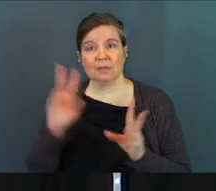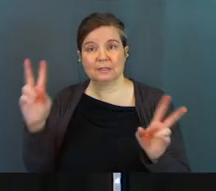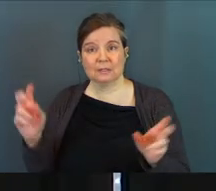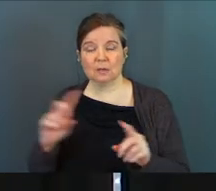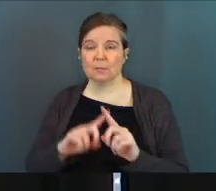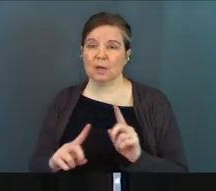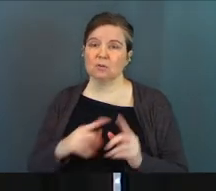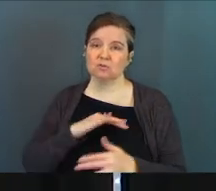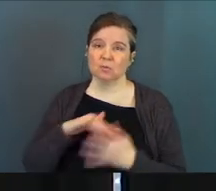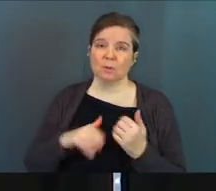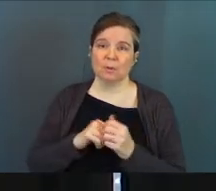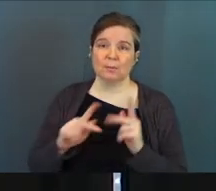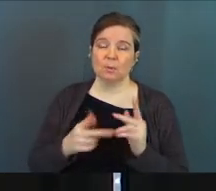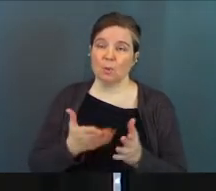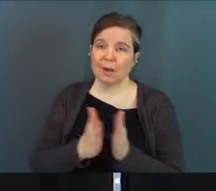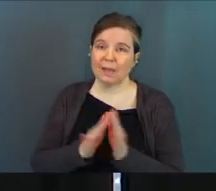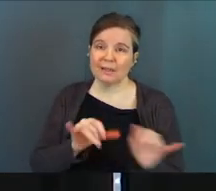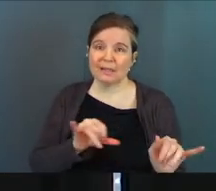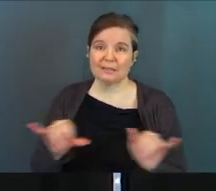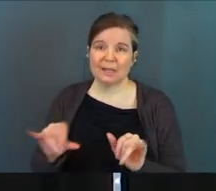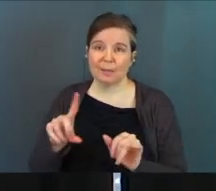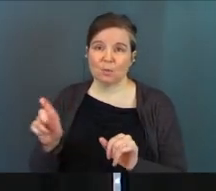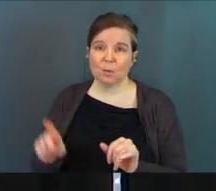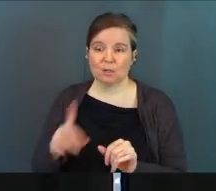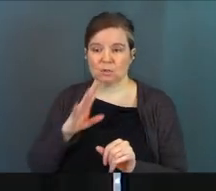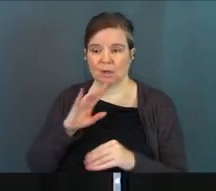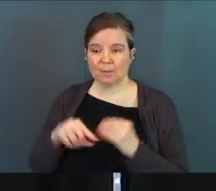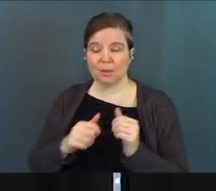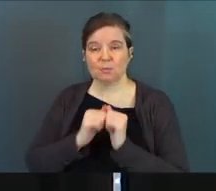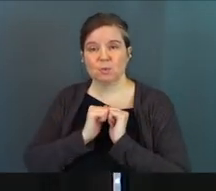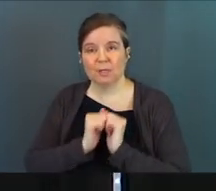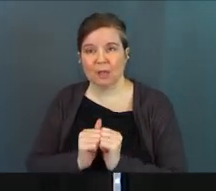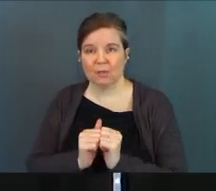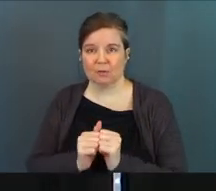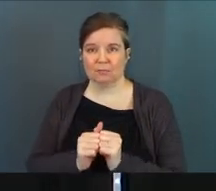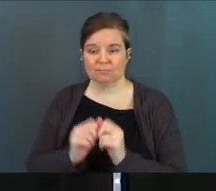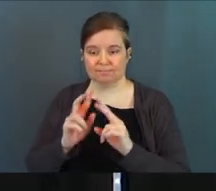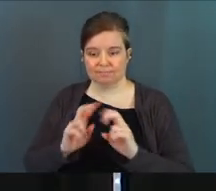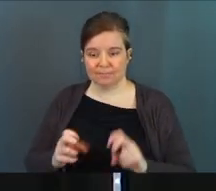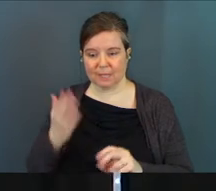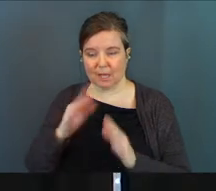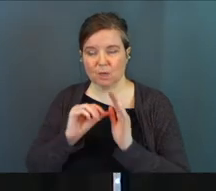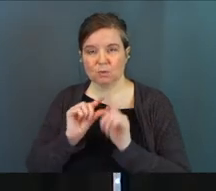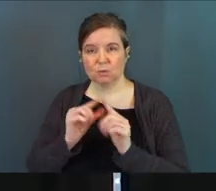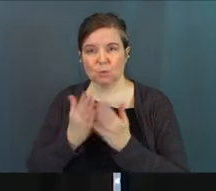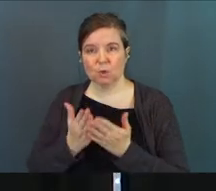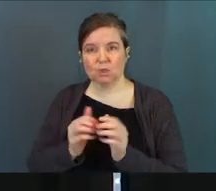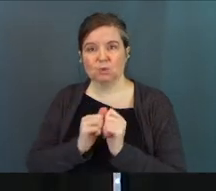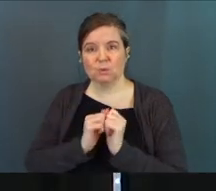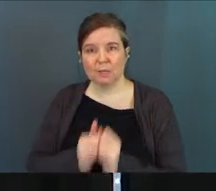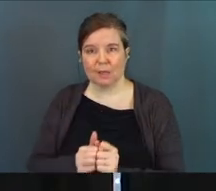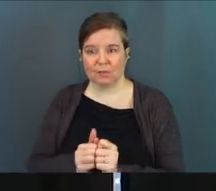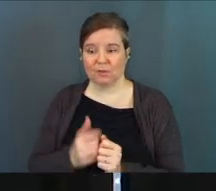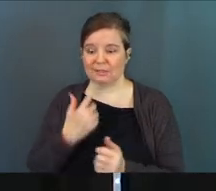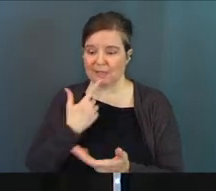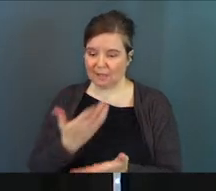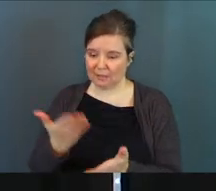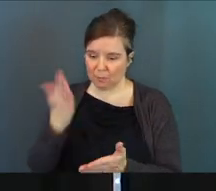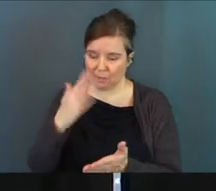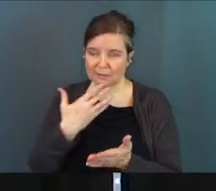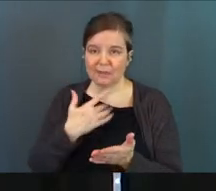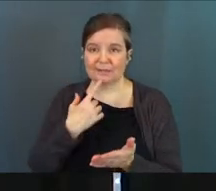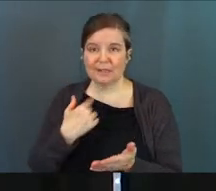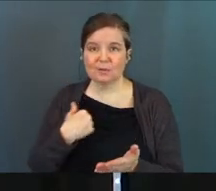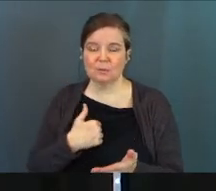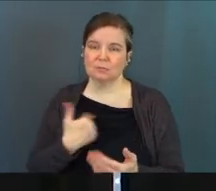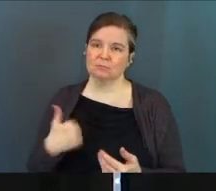but surround yourself with people who are asking the same questions. Let's talk about them together. Let's dig into God's Word together and do life together and say, here, here's what God's